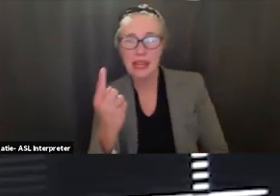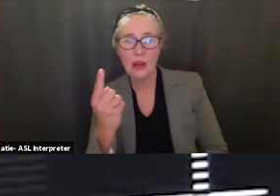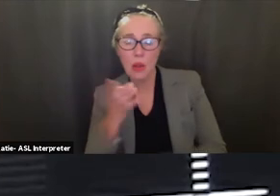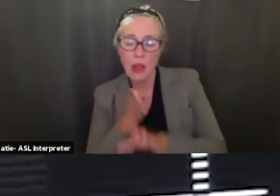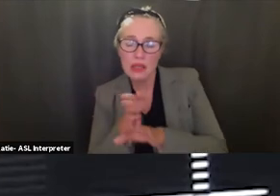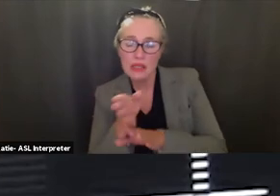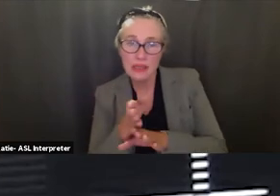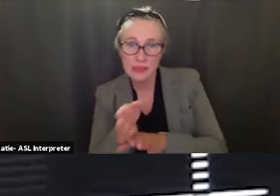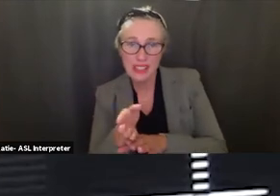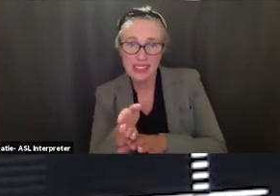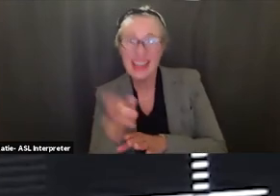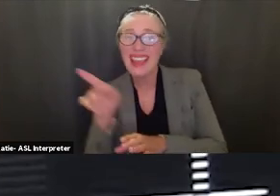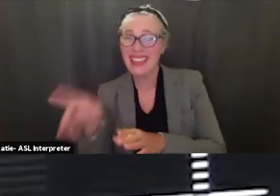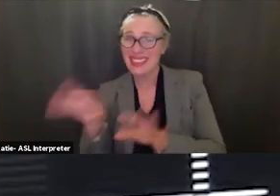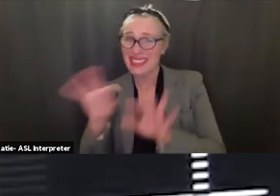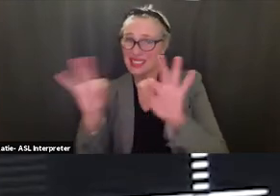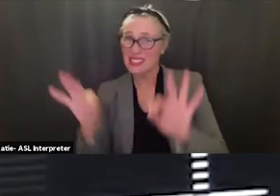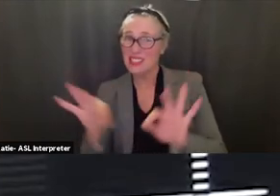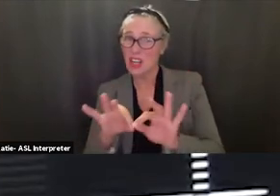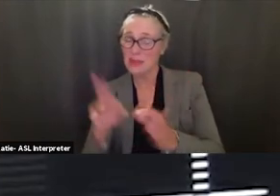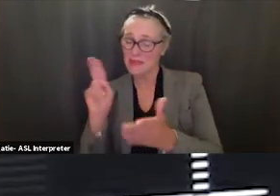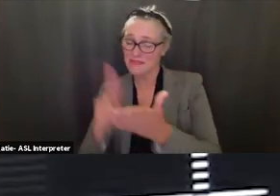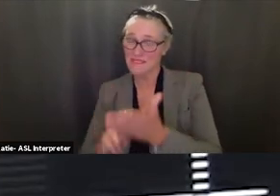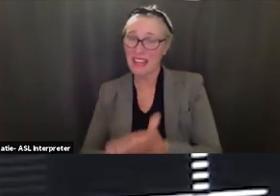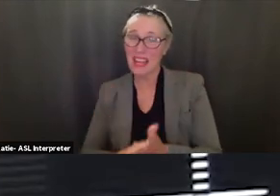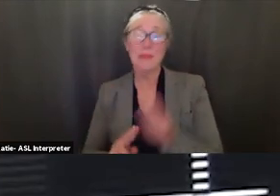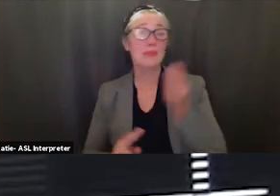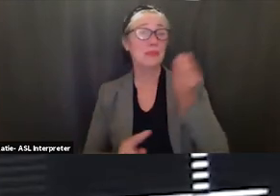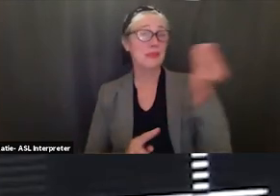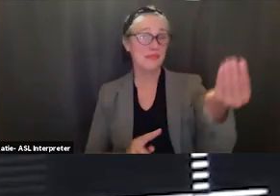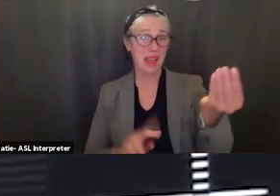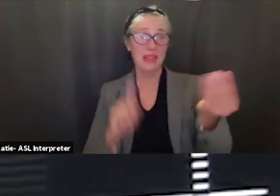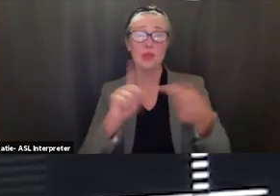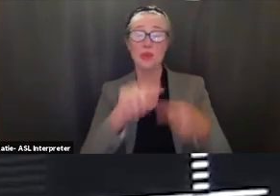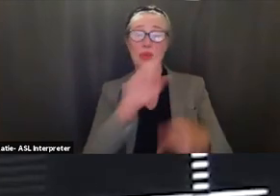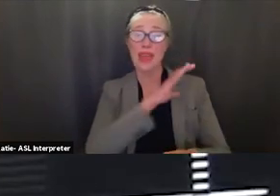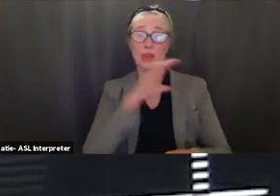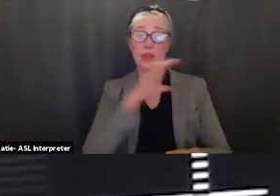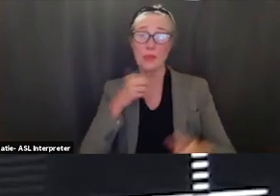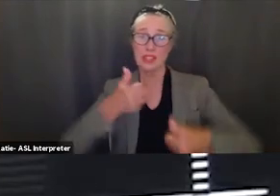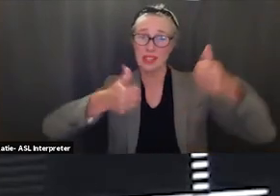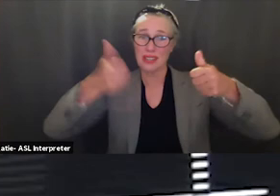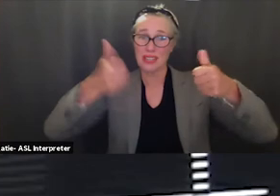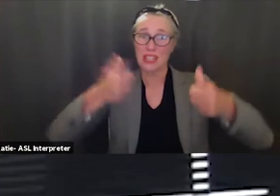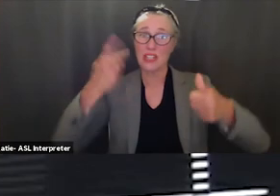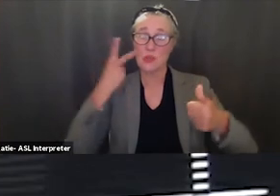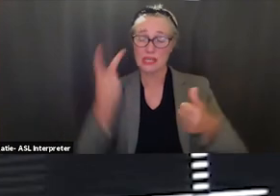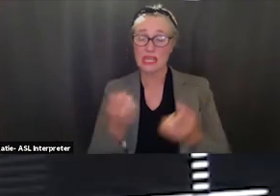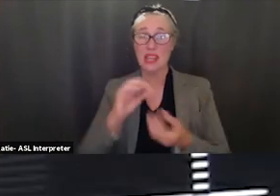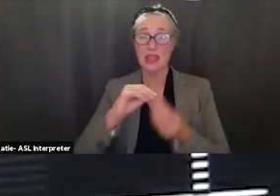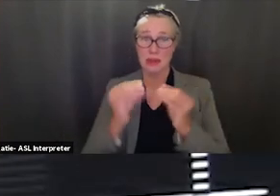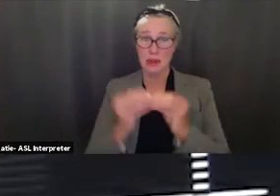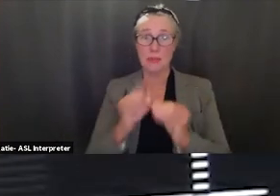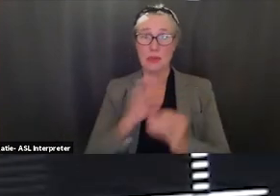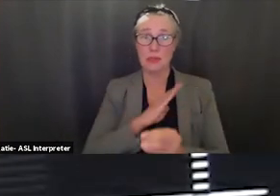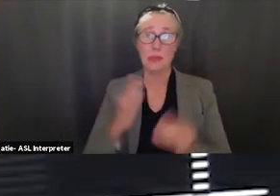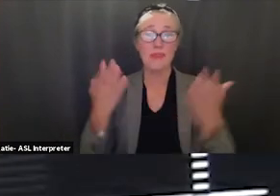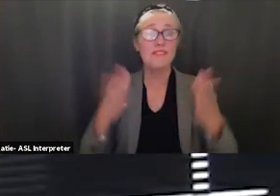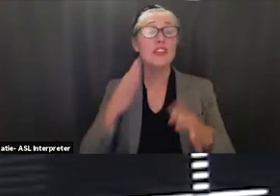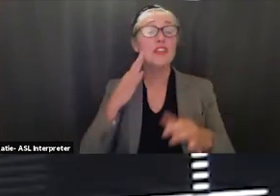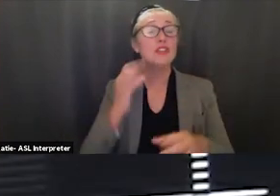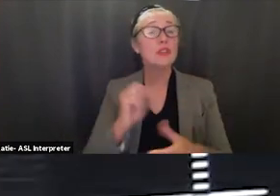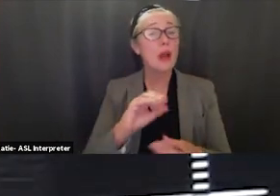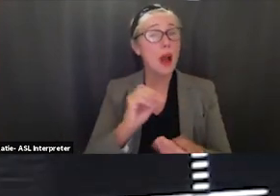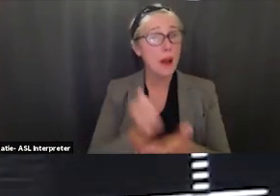document to the commission to show the numbers that the board has approved at this point in time the numbers